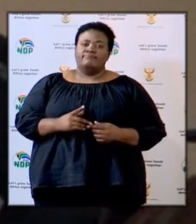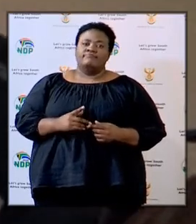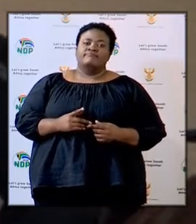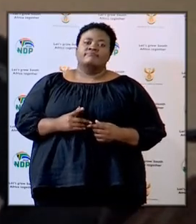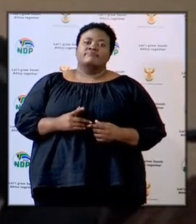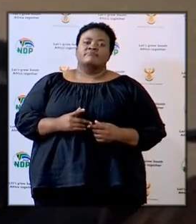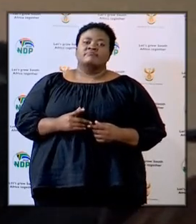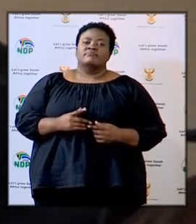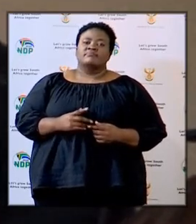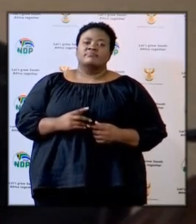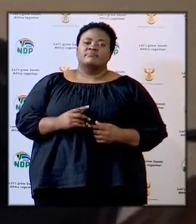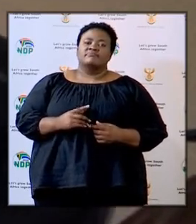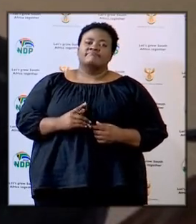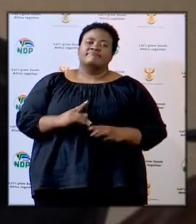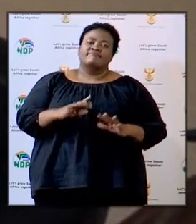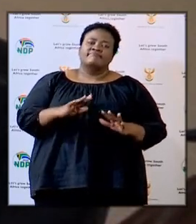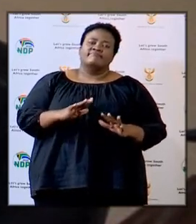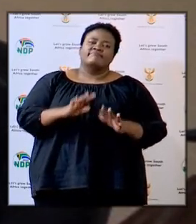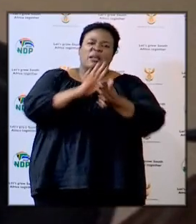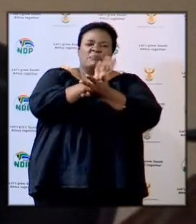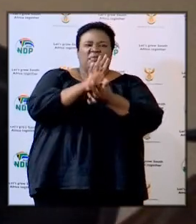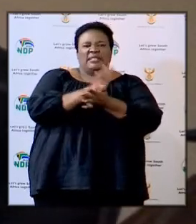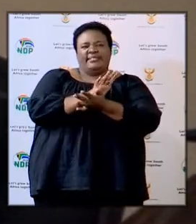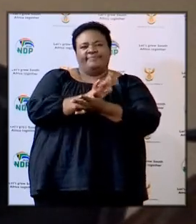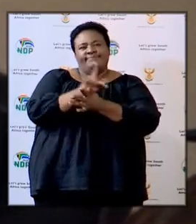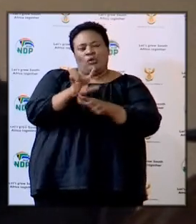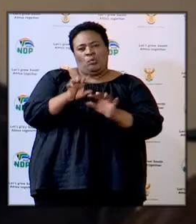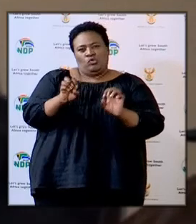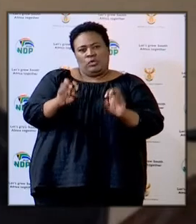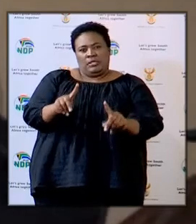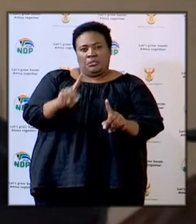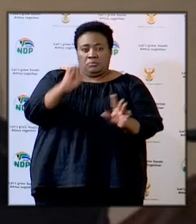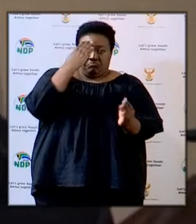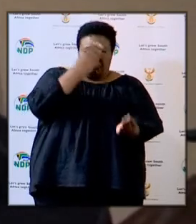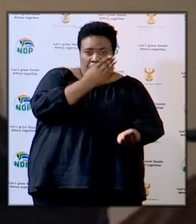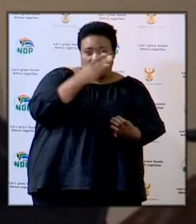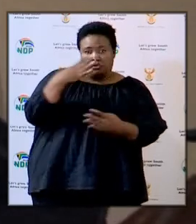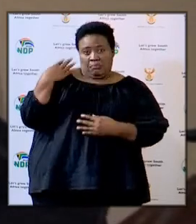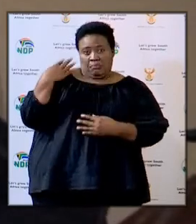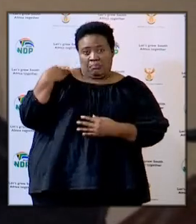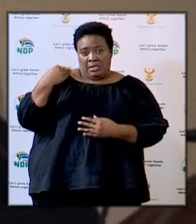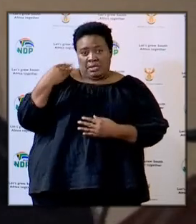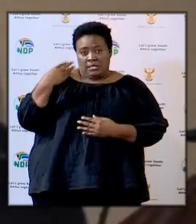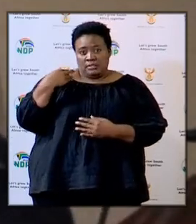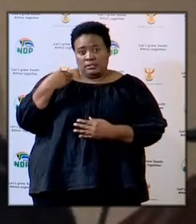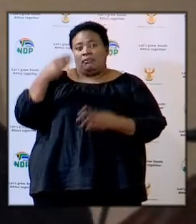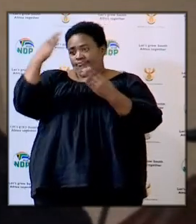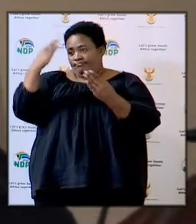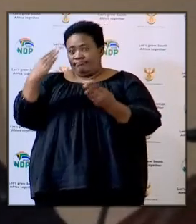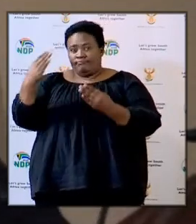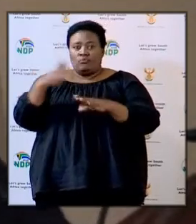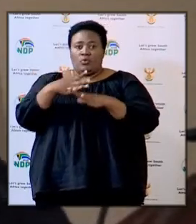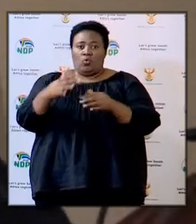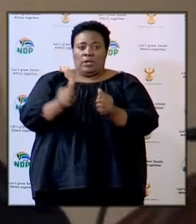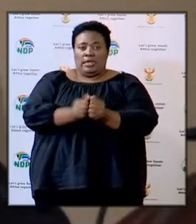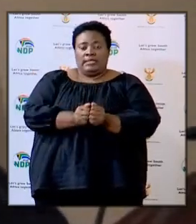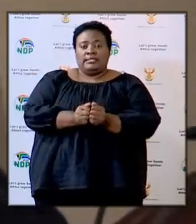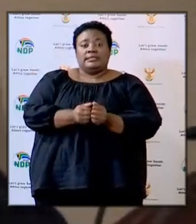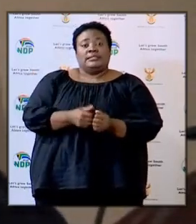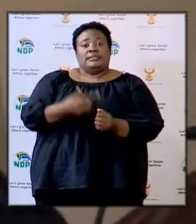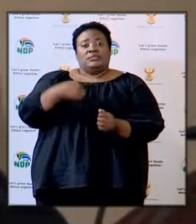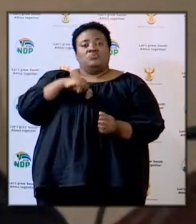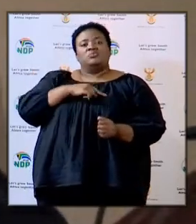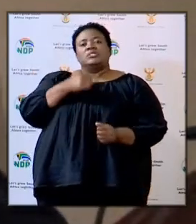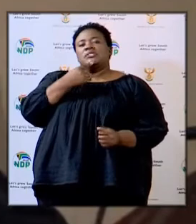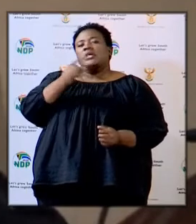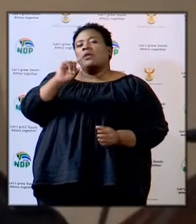appreciate to be given this opportunity Good afternoon to Minister and afternoon to all my colleagues What we can say